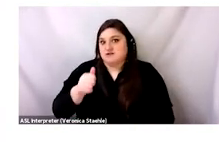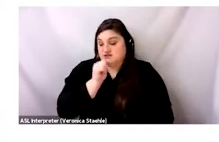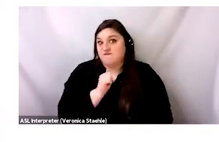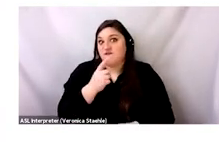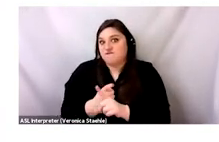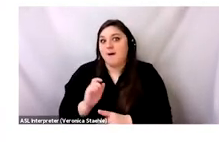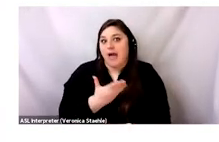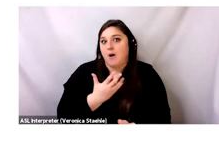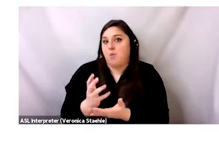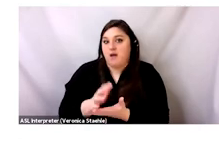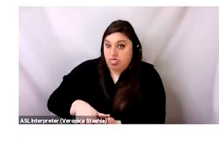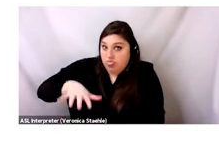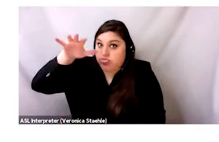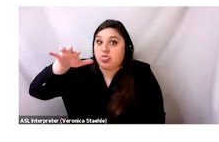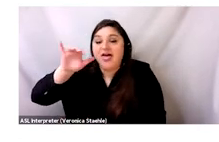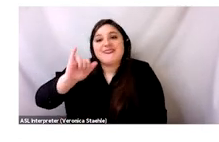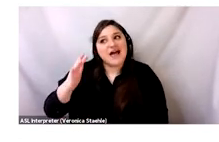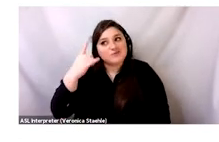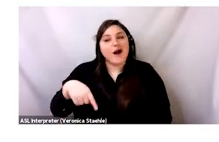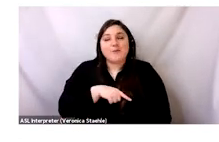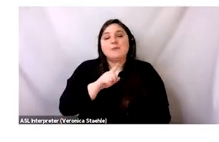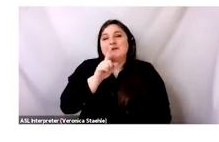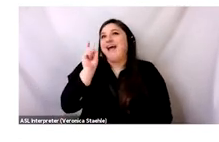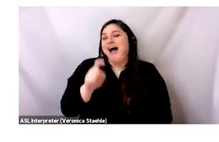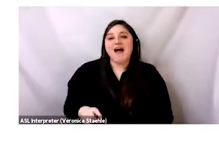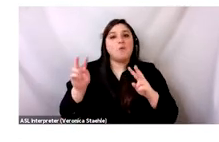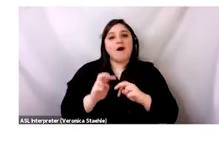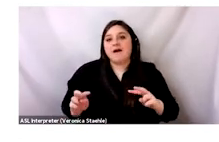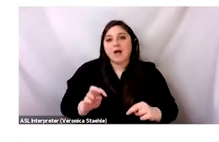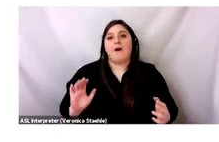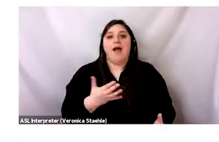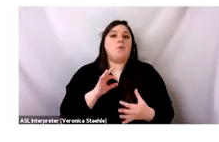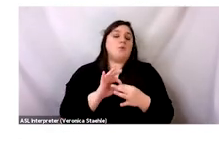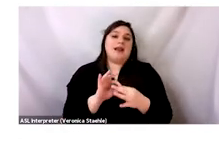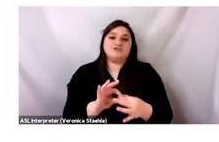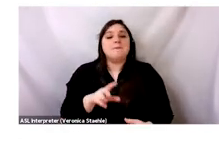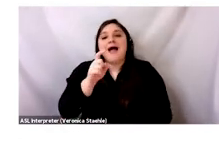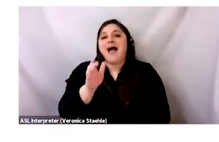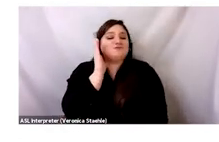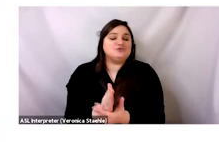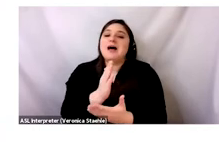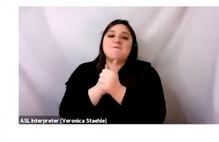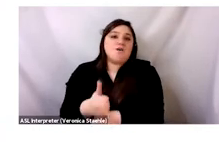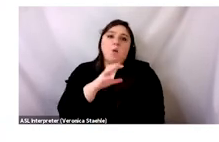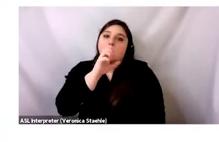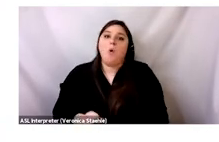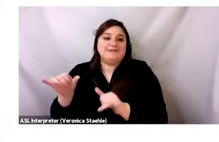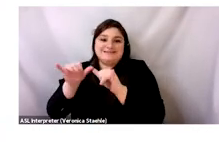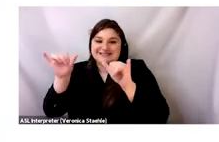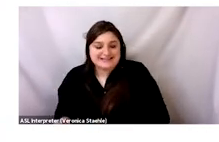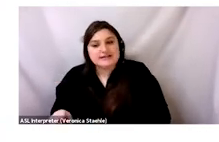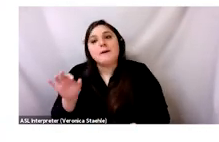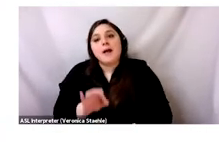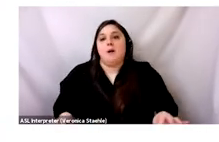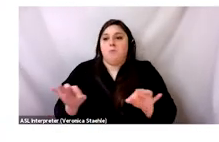of shame around it and a lot of pain for this reason. But this is why we need to rethink our relationship, right? We need to stop trying